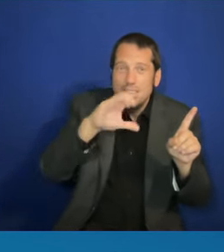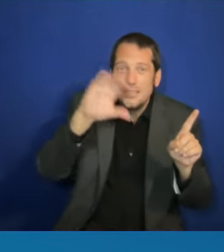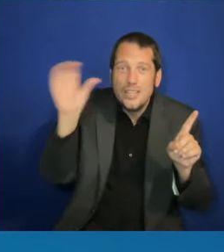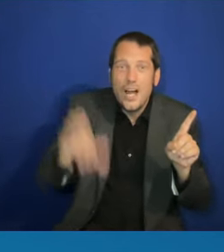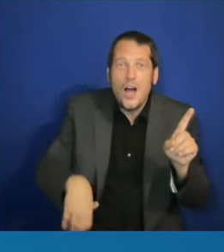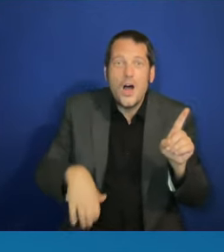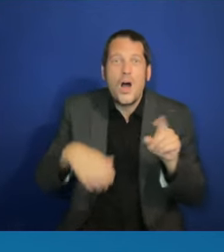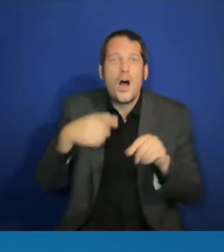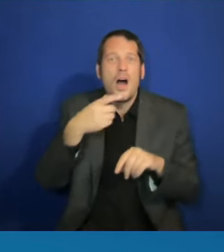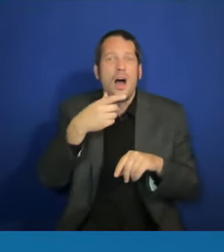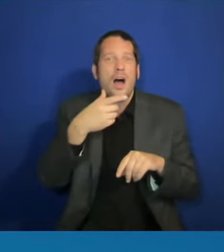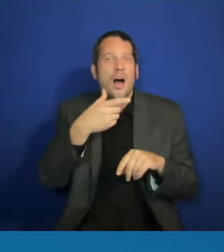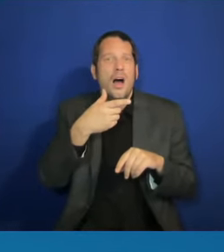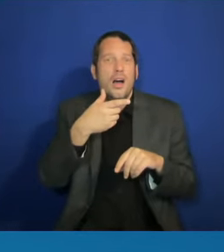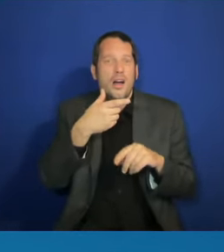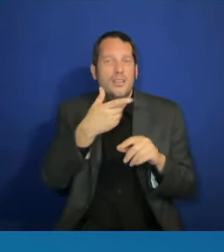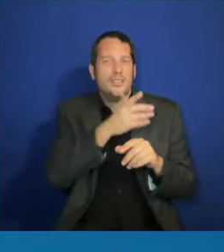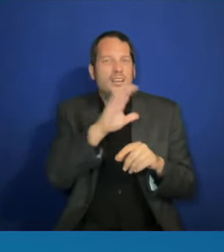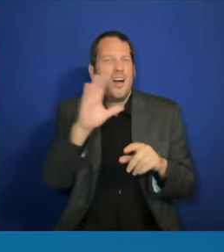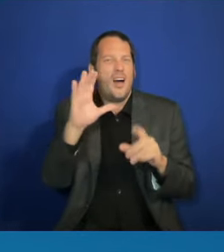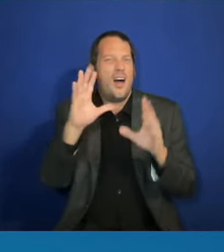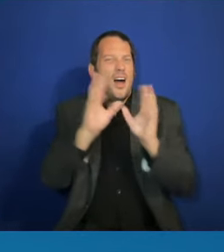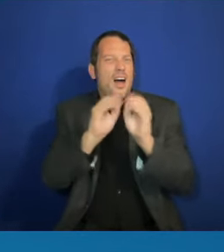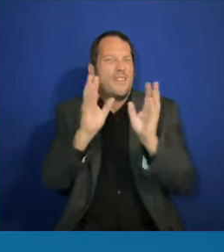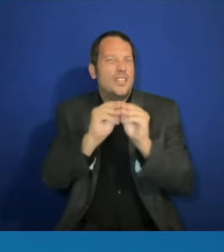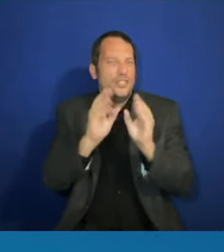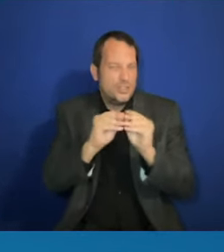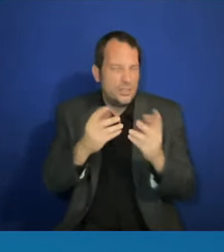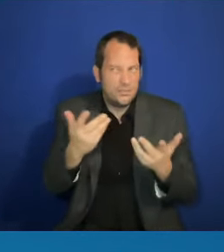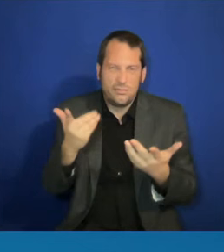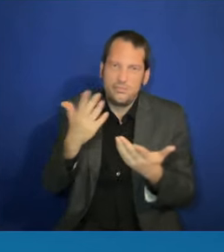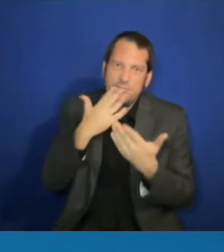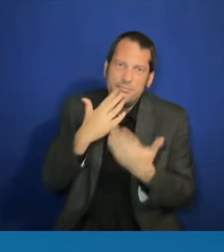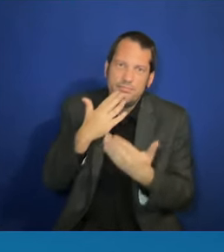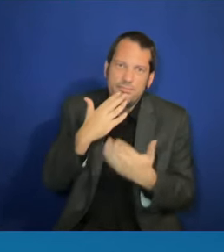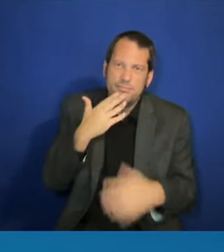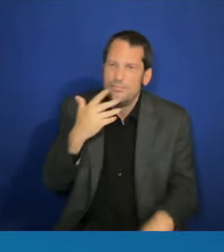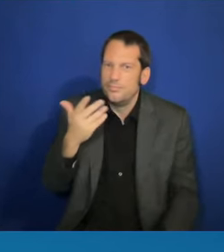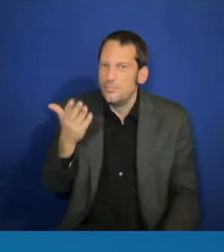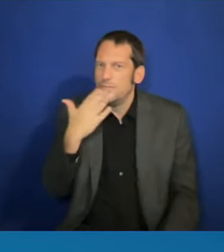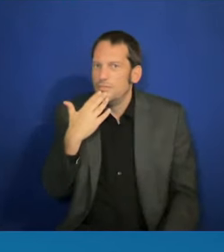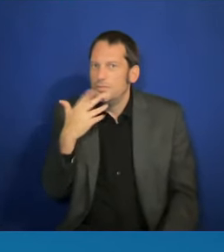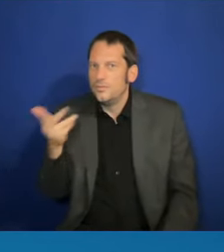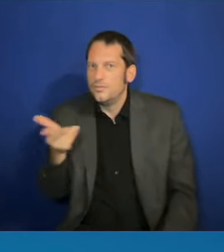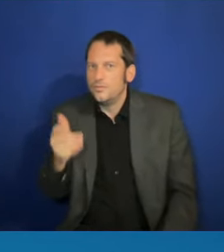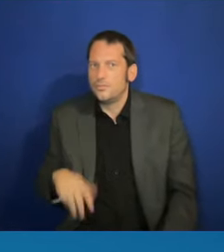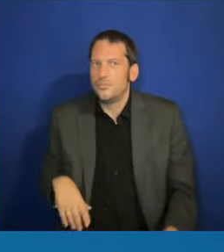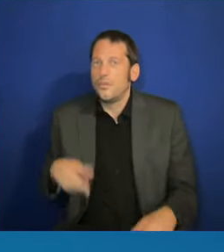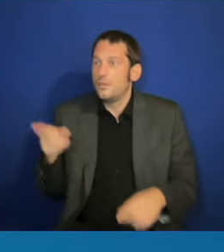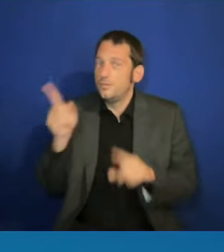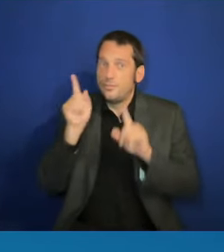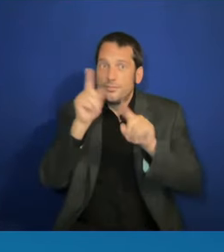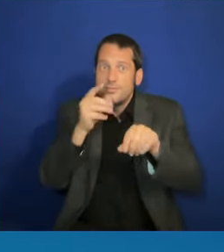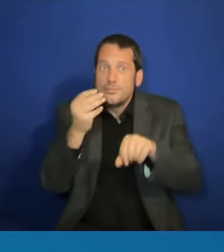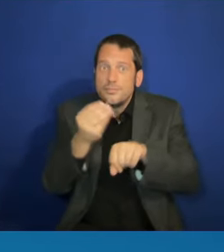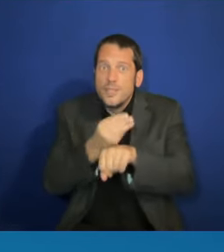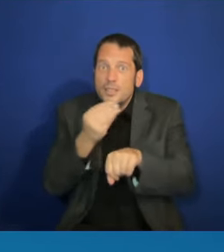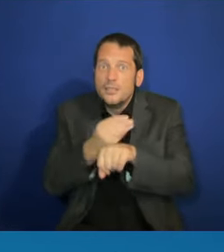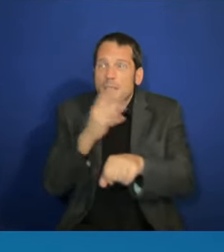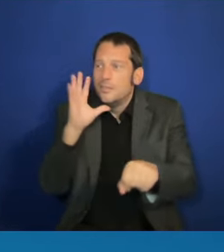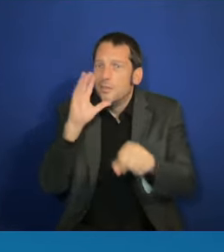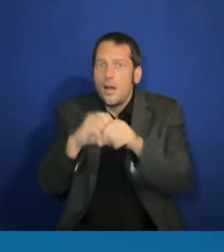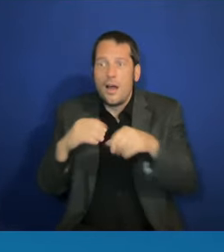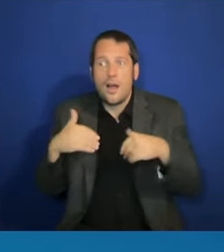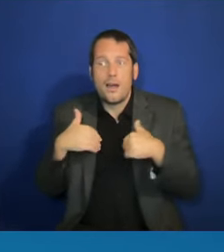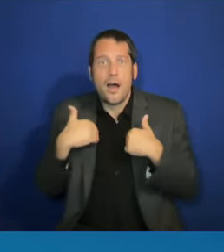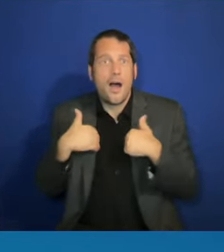All three of you. And went to Miami to engage with young climate leaders. Made multiple stops at